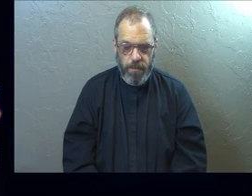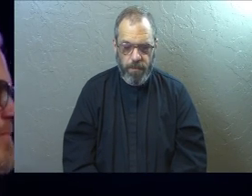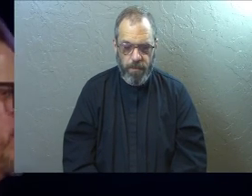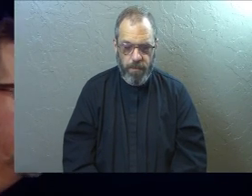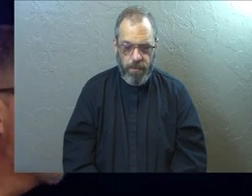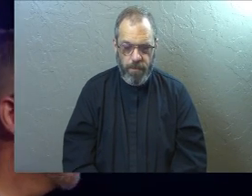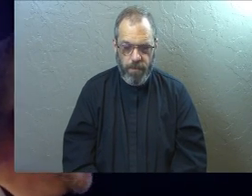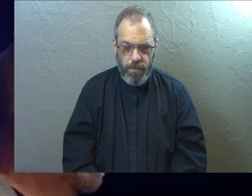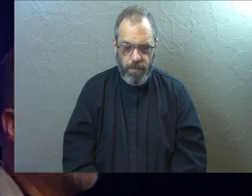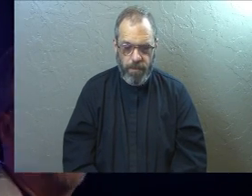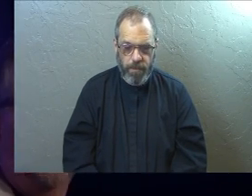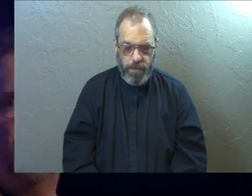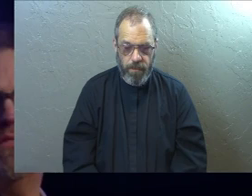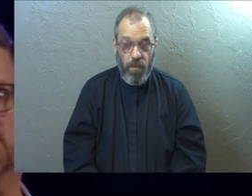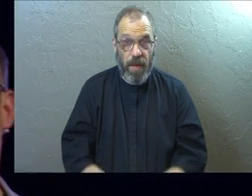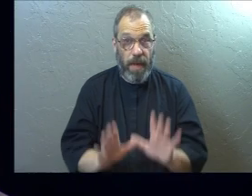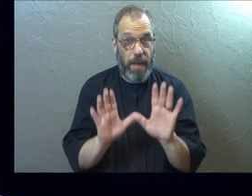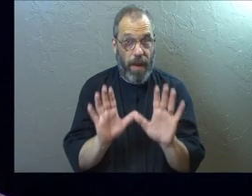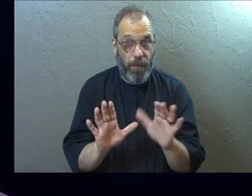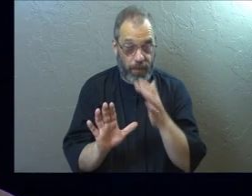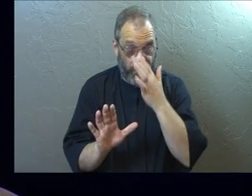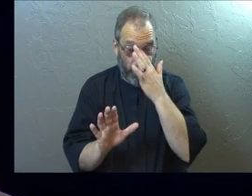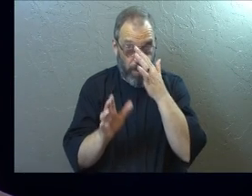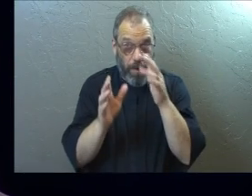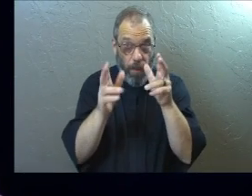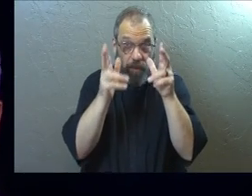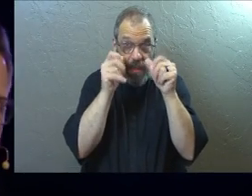Okay. Here's how we're gonna do this.